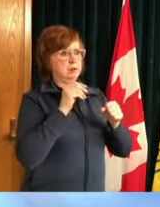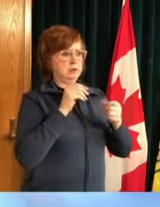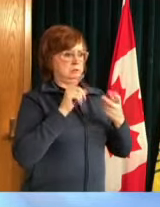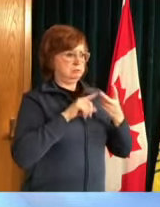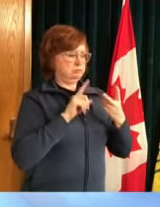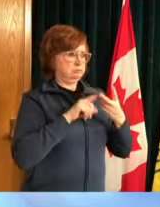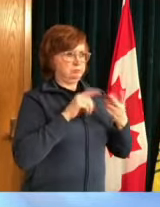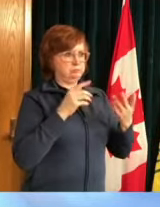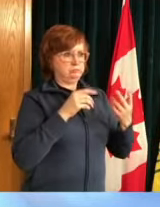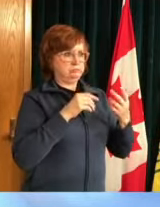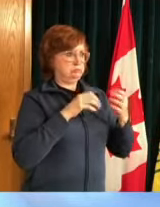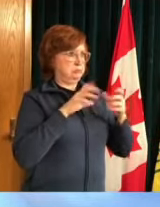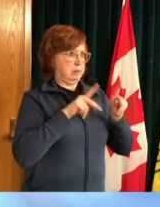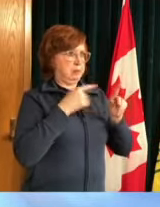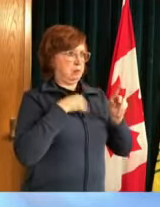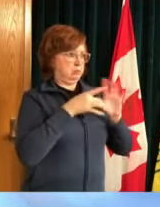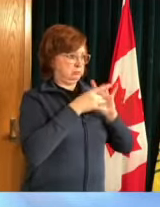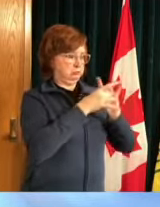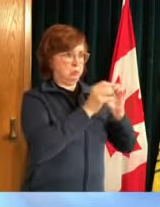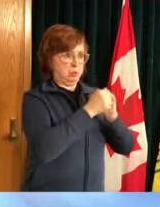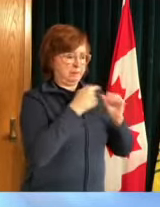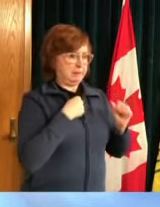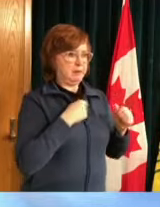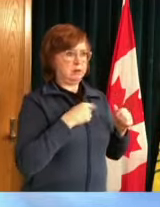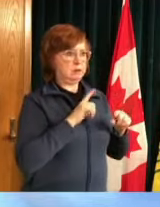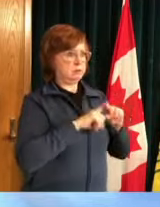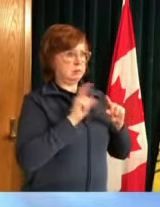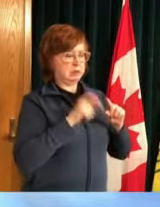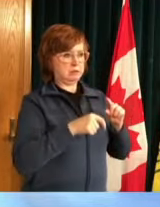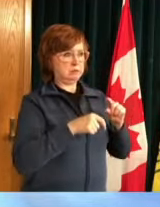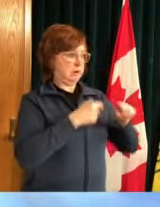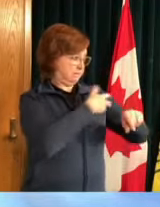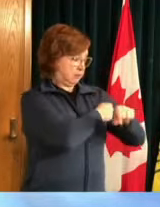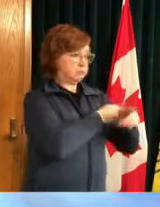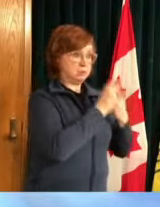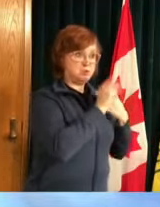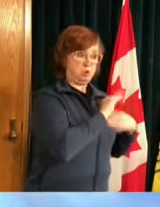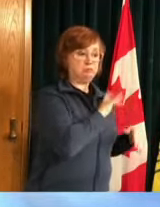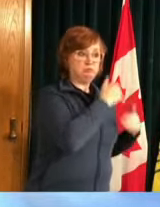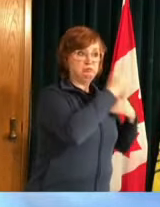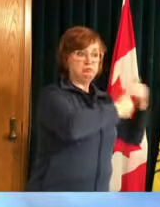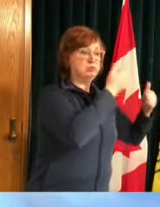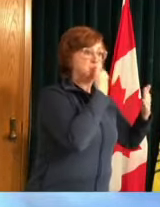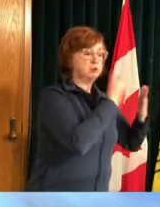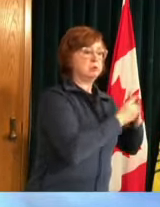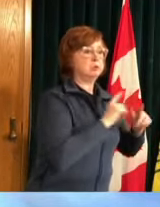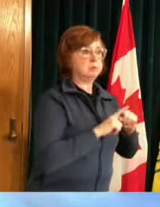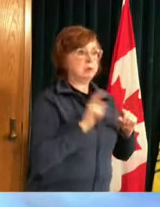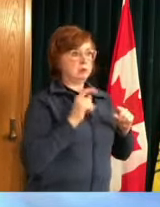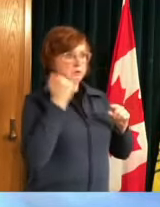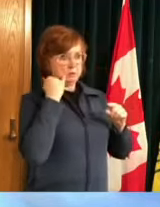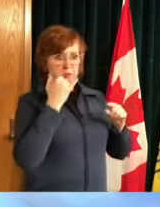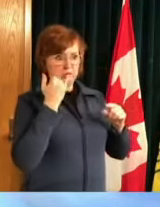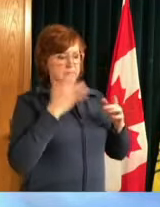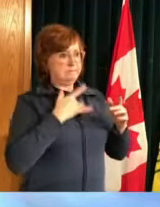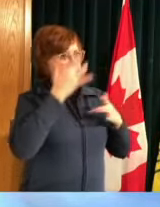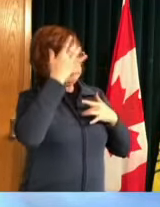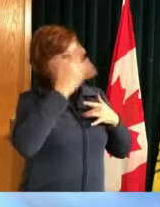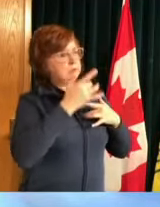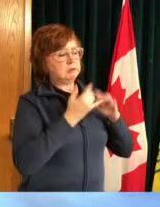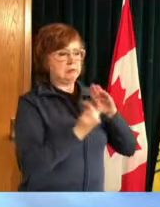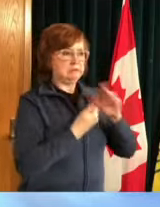abide by public health measures and isolate if we are positive or a close contact because both of these uh